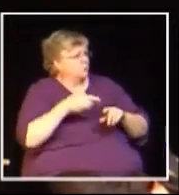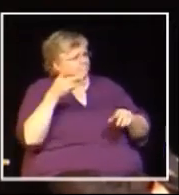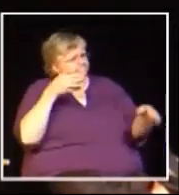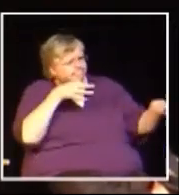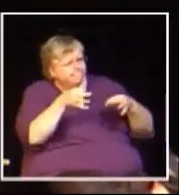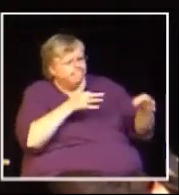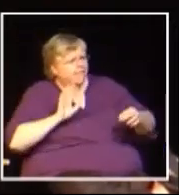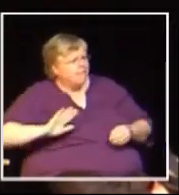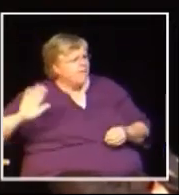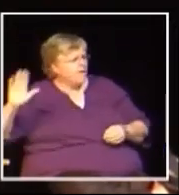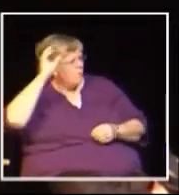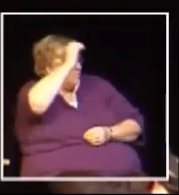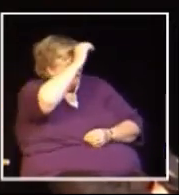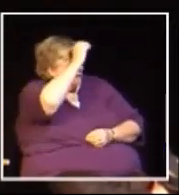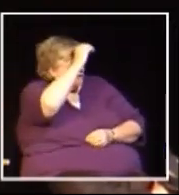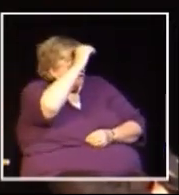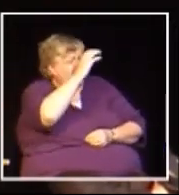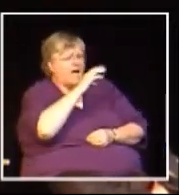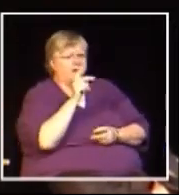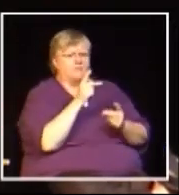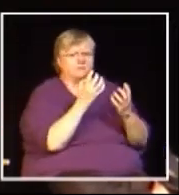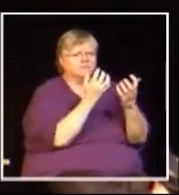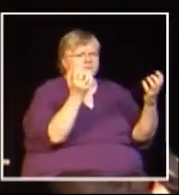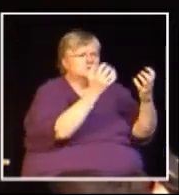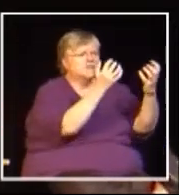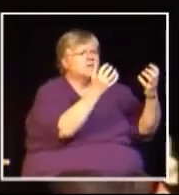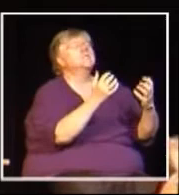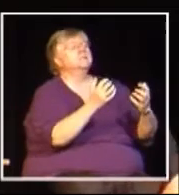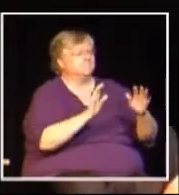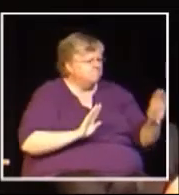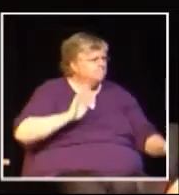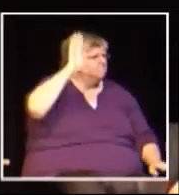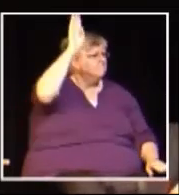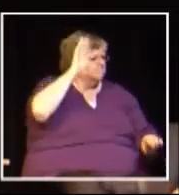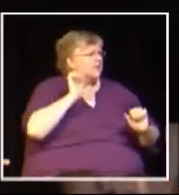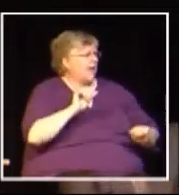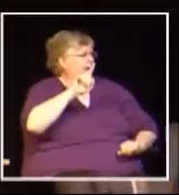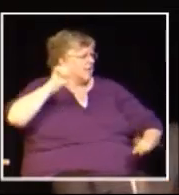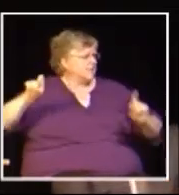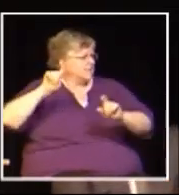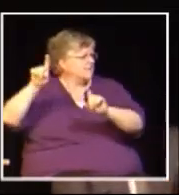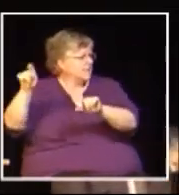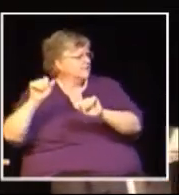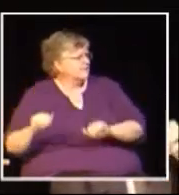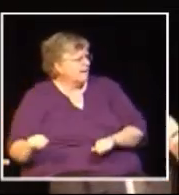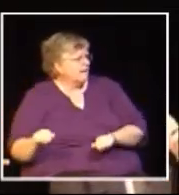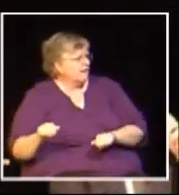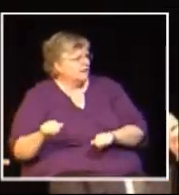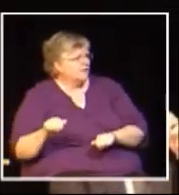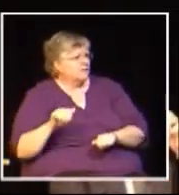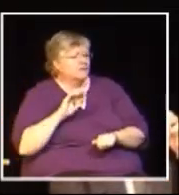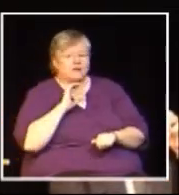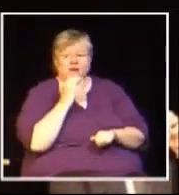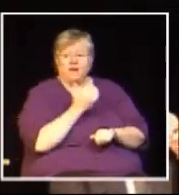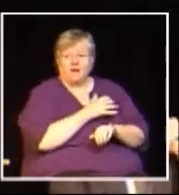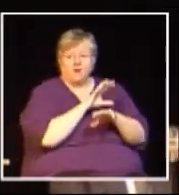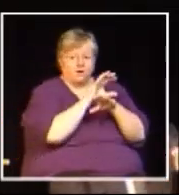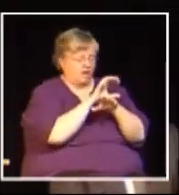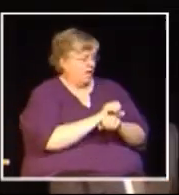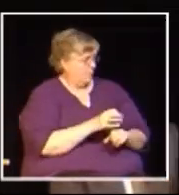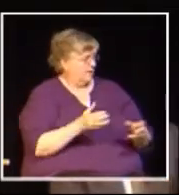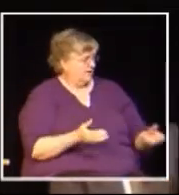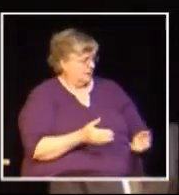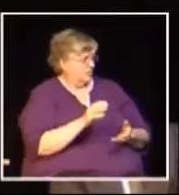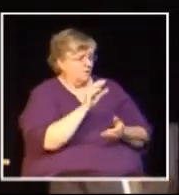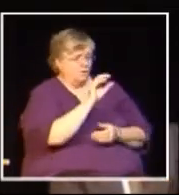referendum. This forum is organized in a deliberately impartial way. I am here to facilitate